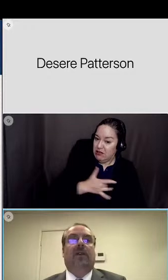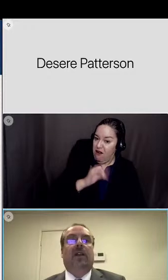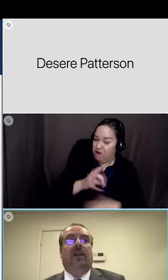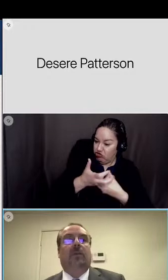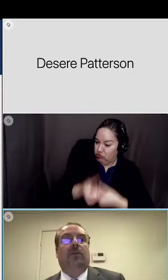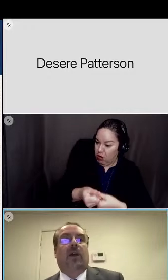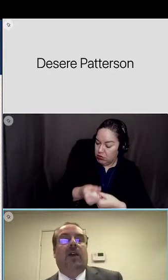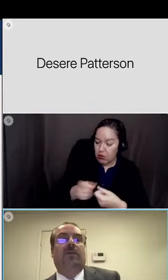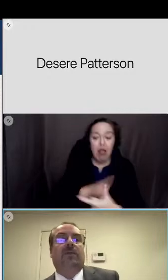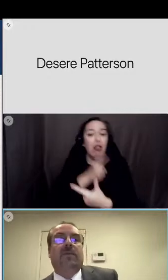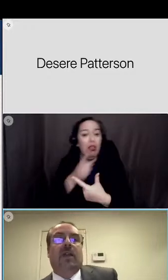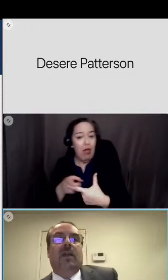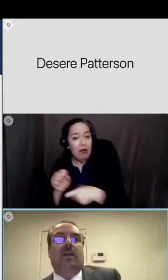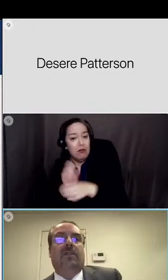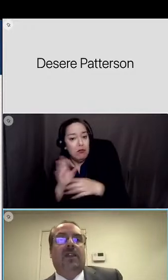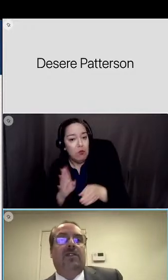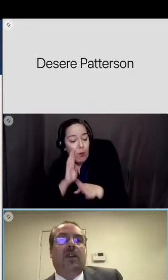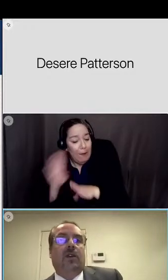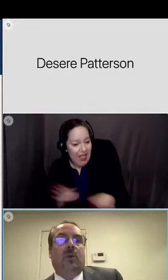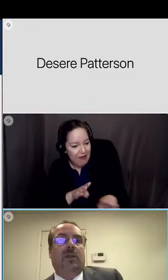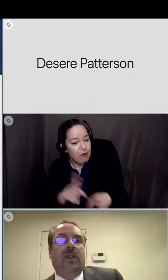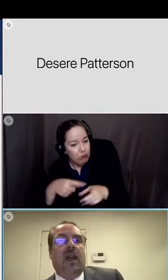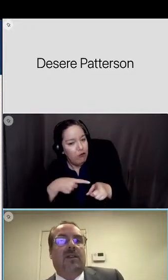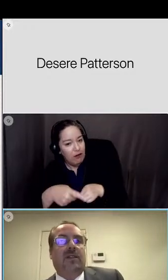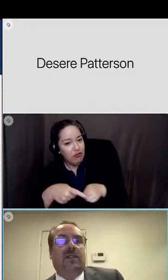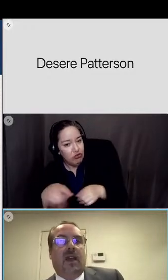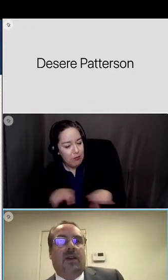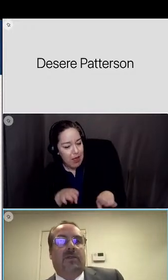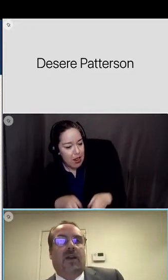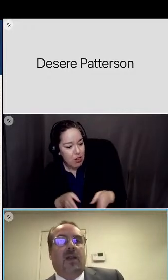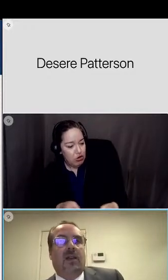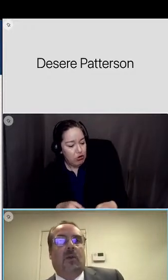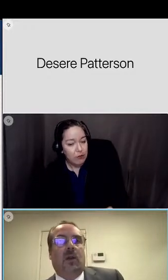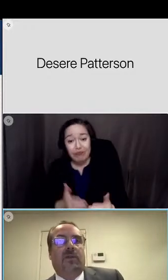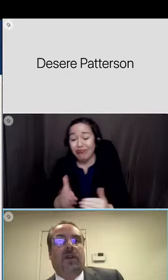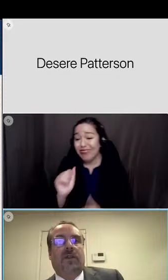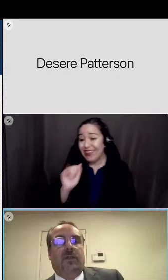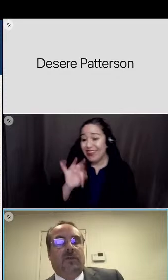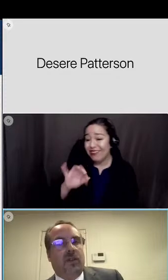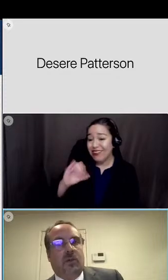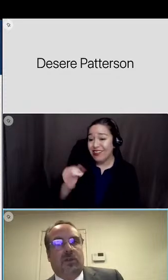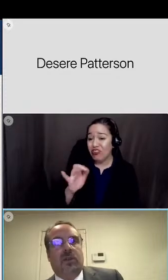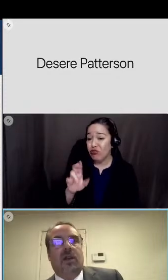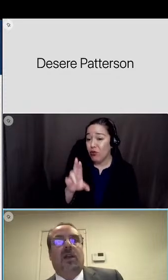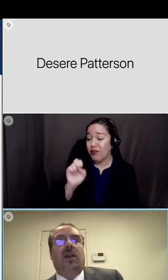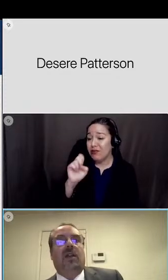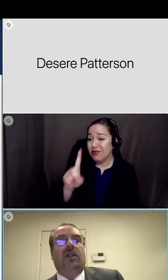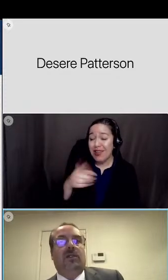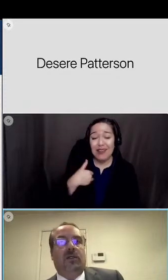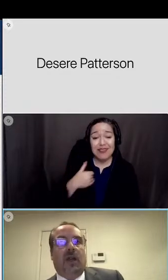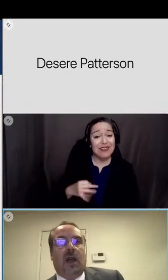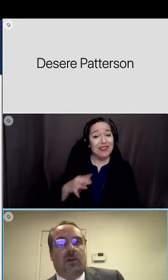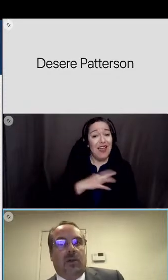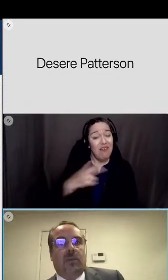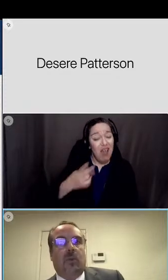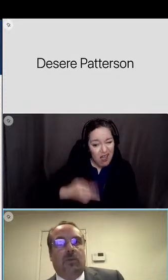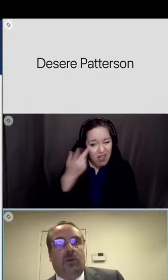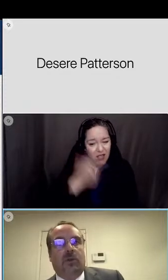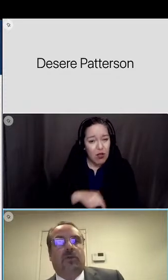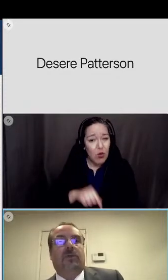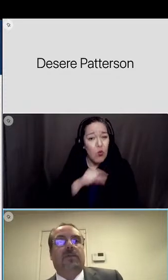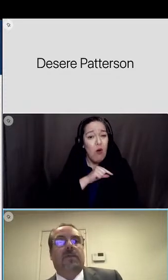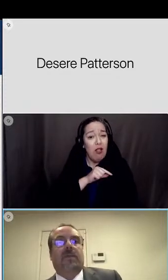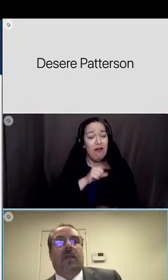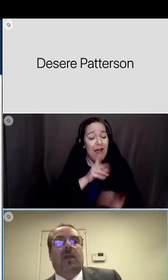and finally number five if cj usd has a staff of highly qualified individuals then student outcomes